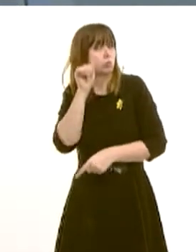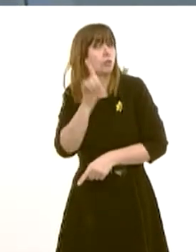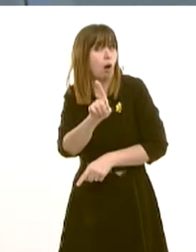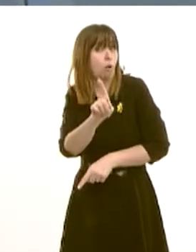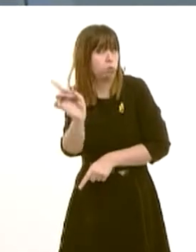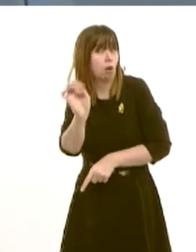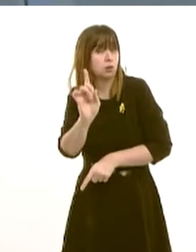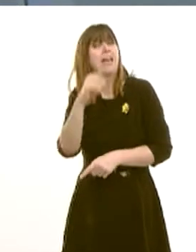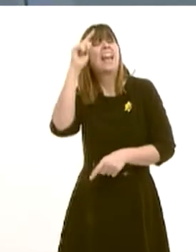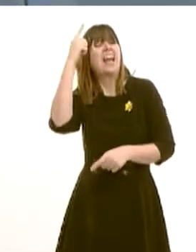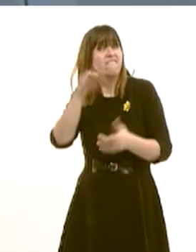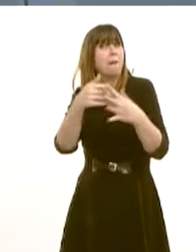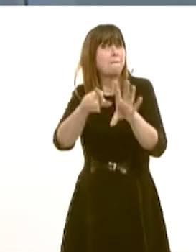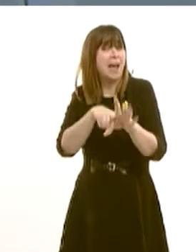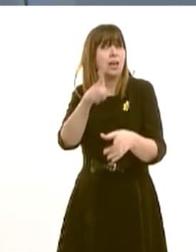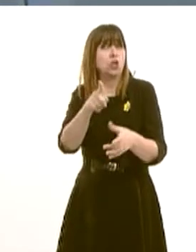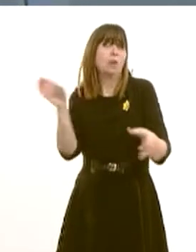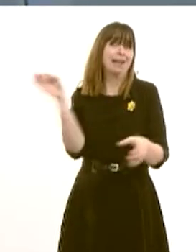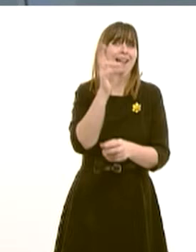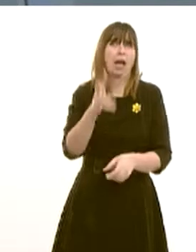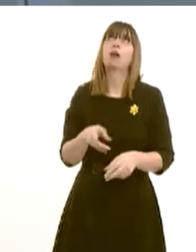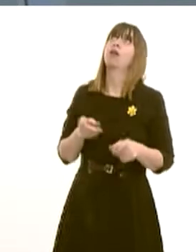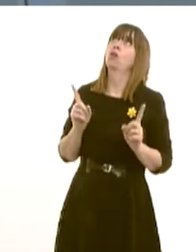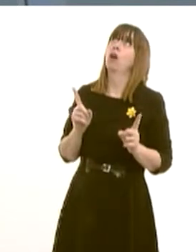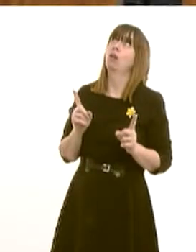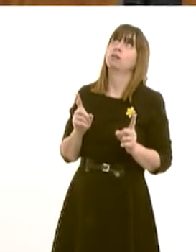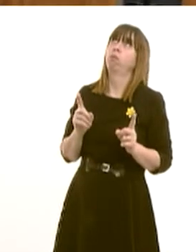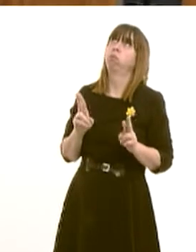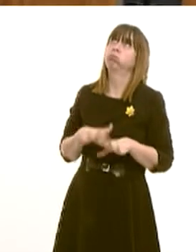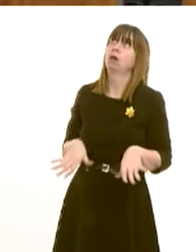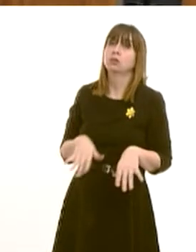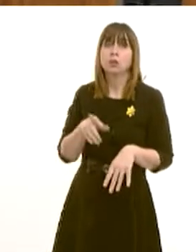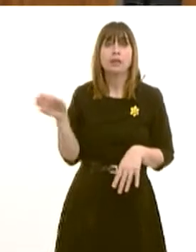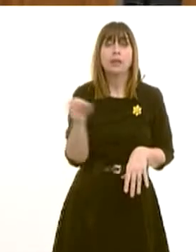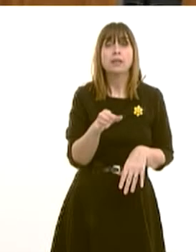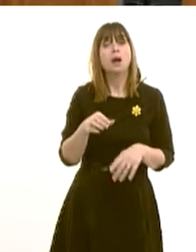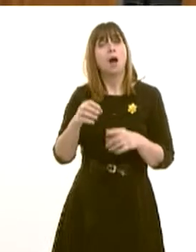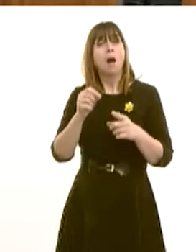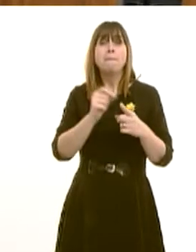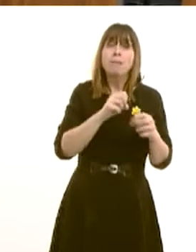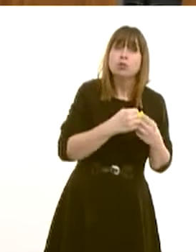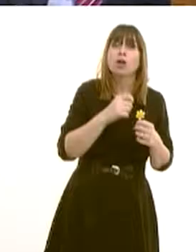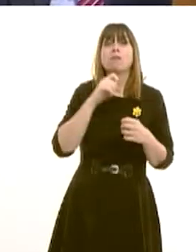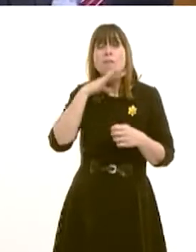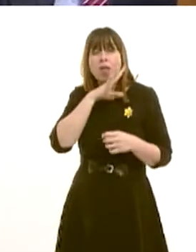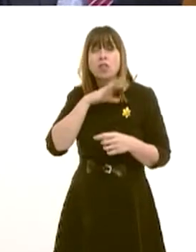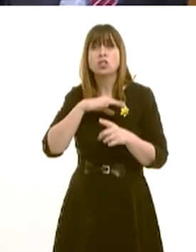if you are re-elected in May, and God help us if you are, that Vale of Glamorgan, Pembrokeshire, Carmarthenshire,